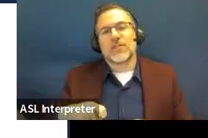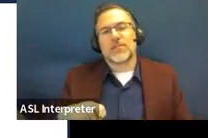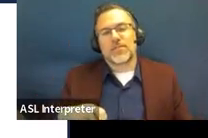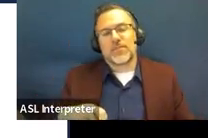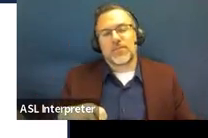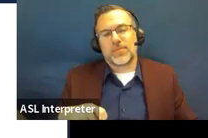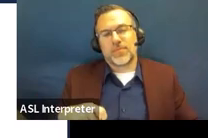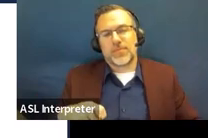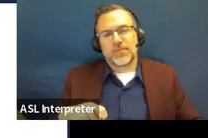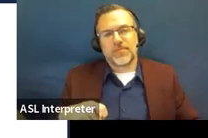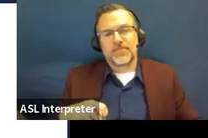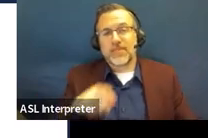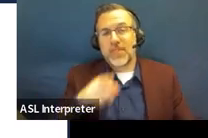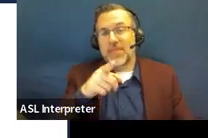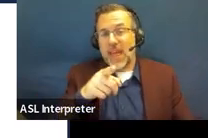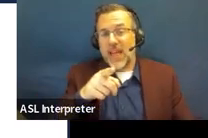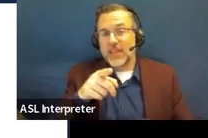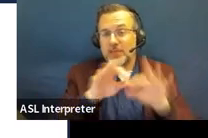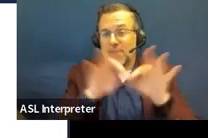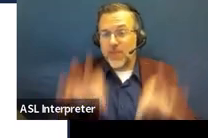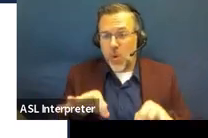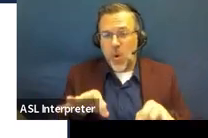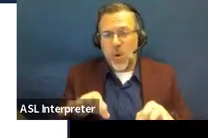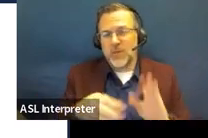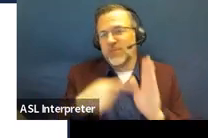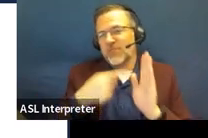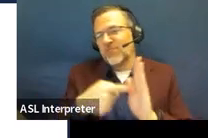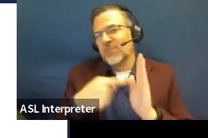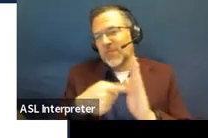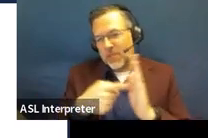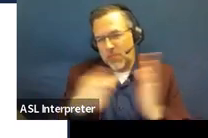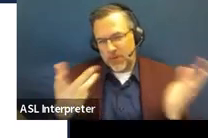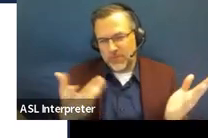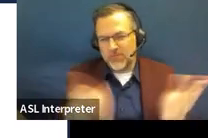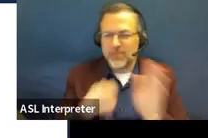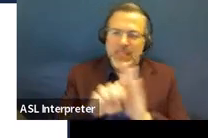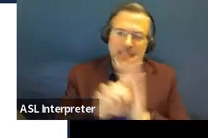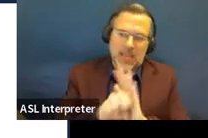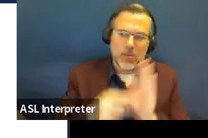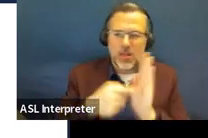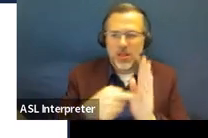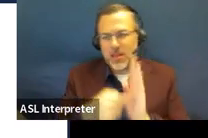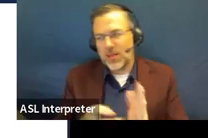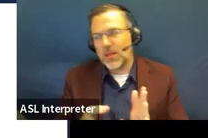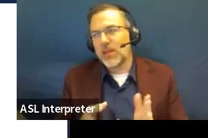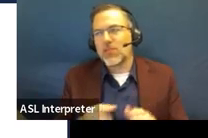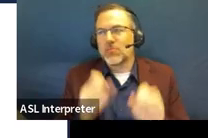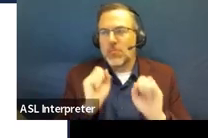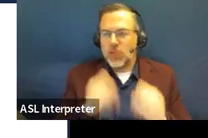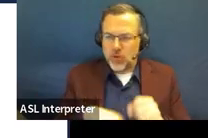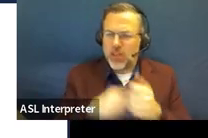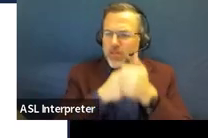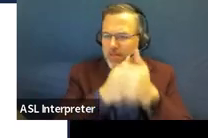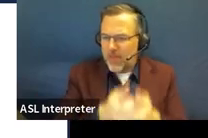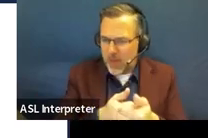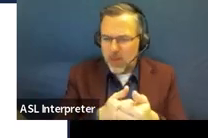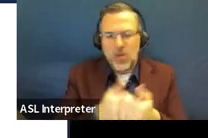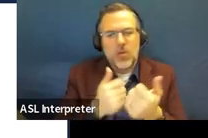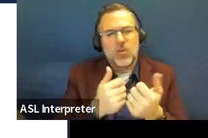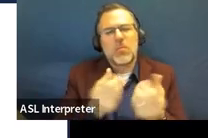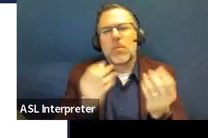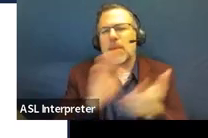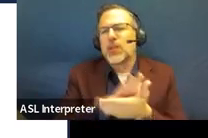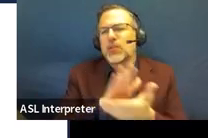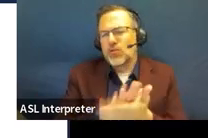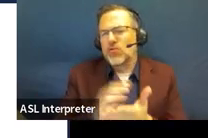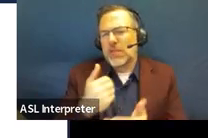a sample, but it has a great format that you could follow if you wanted to develop something. know a lot of schools have their